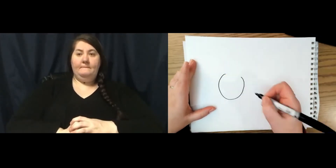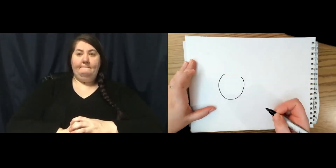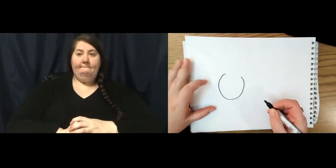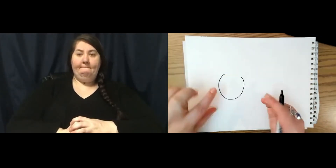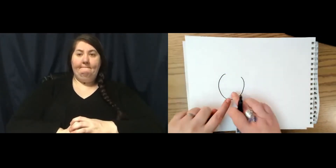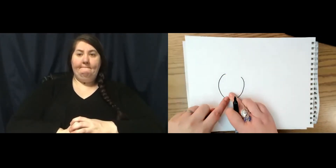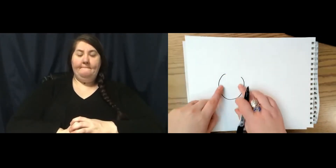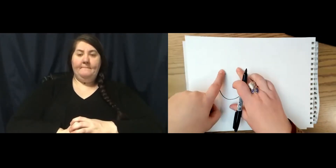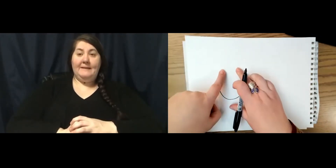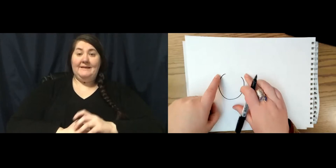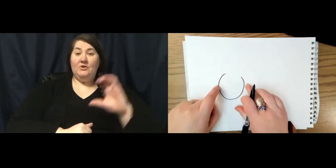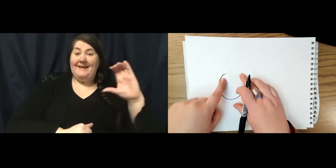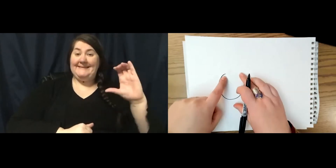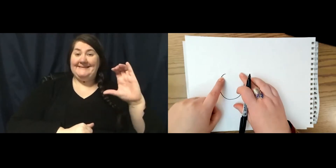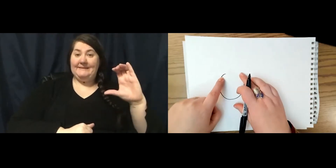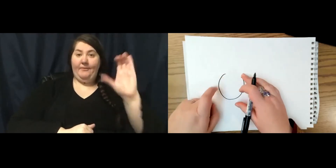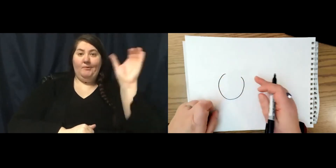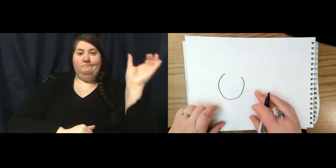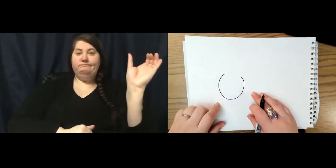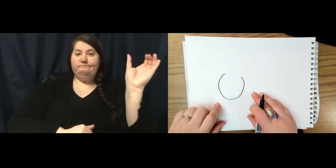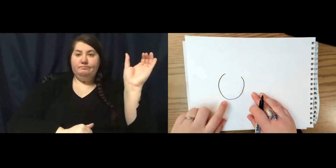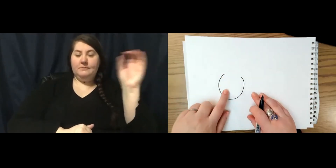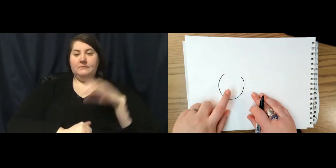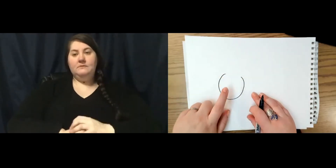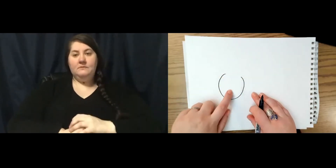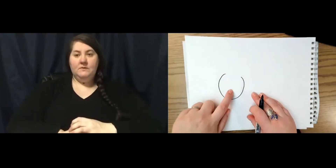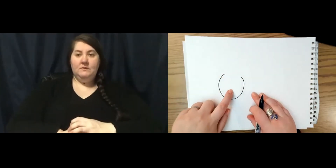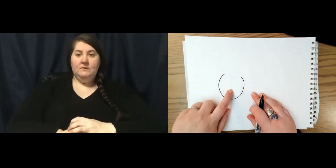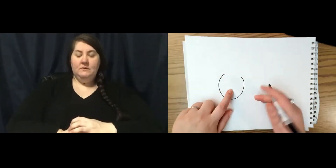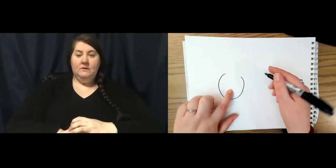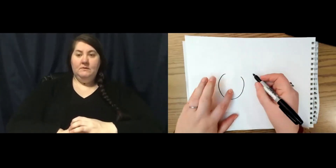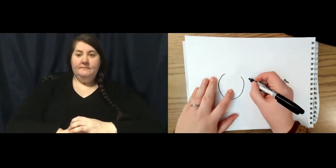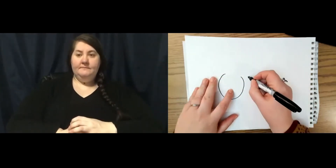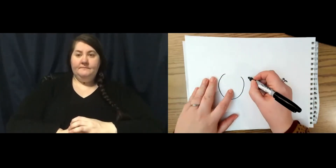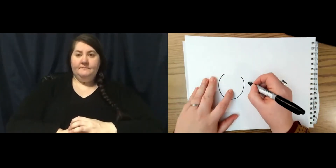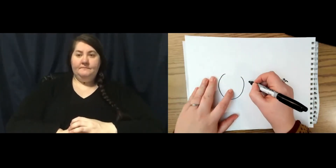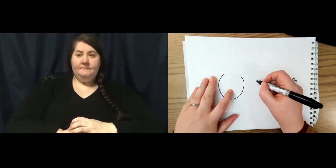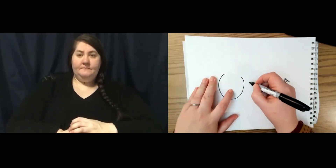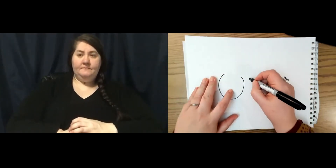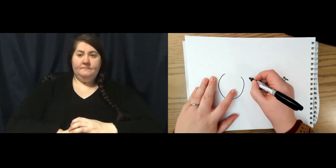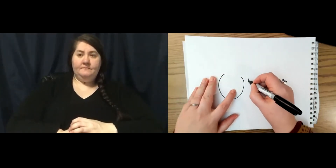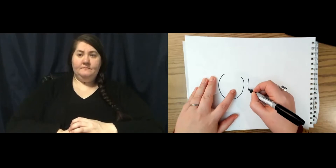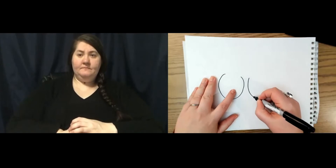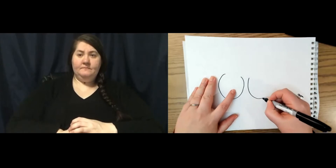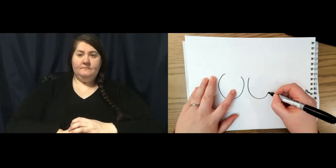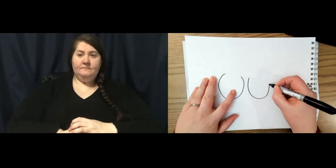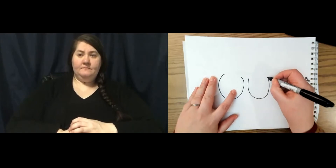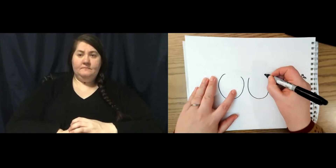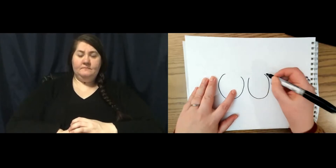facing up. So they're facing up like this. I have one on this side. I'm going to put one in the middle.